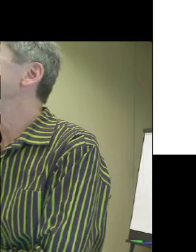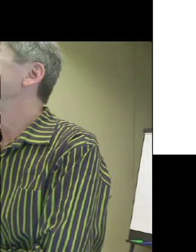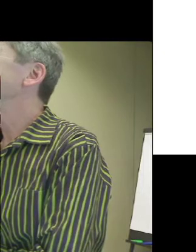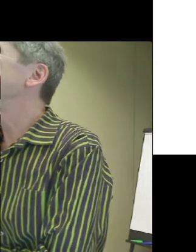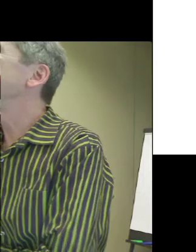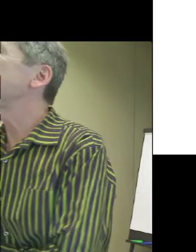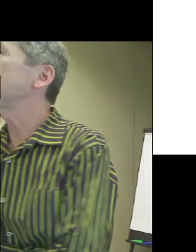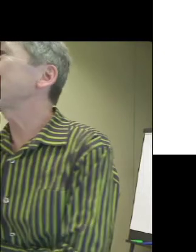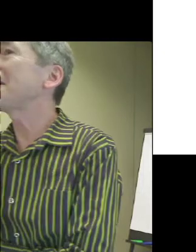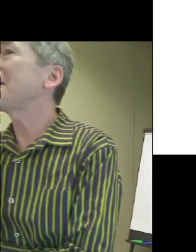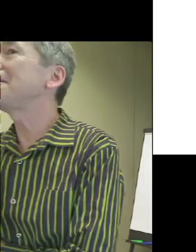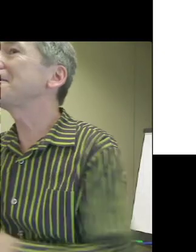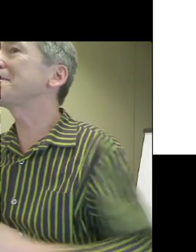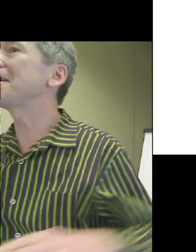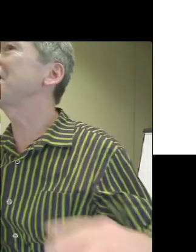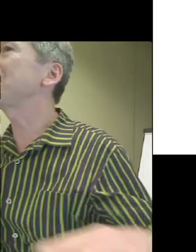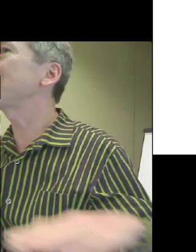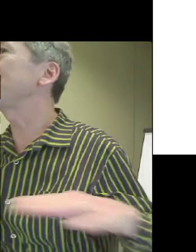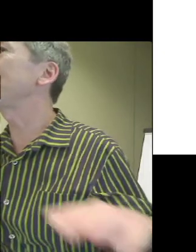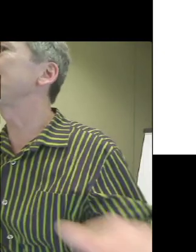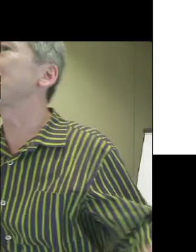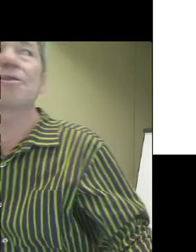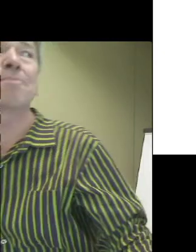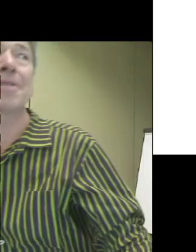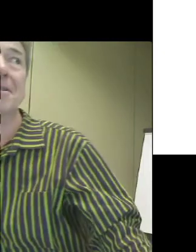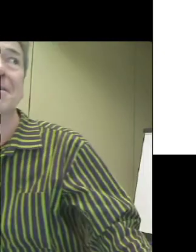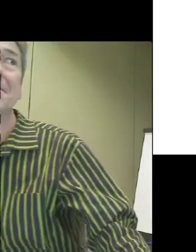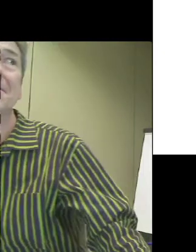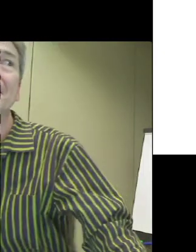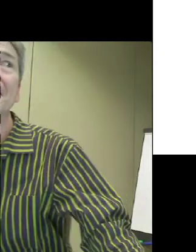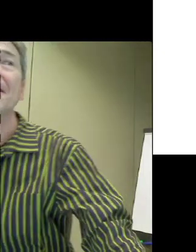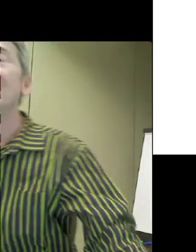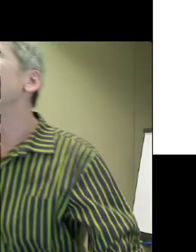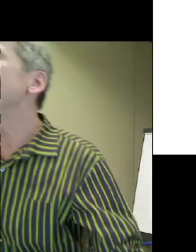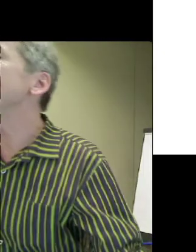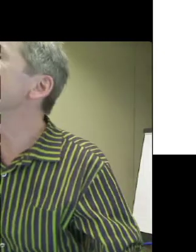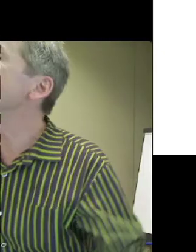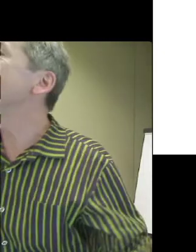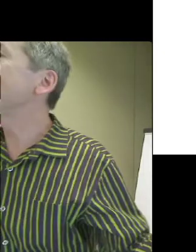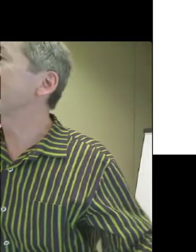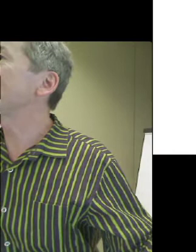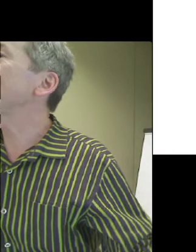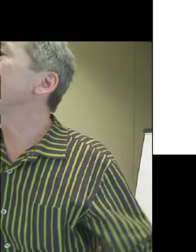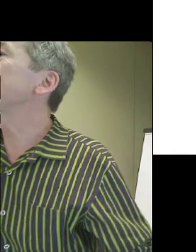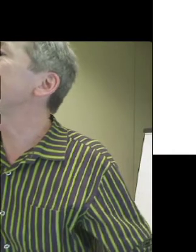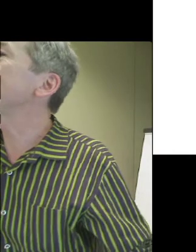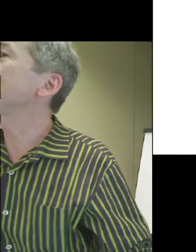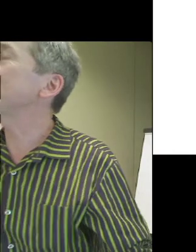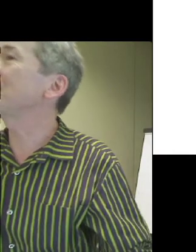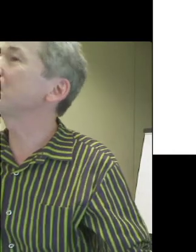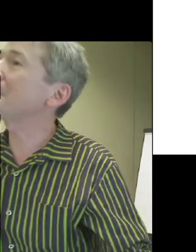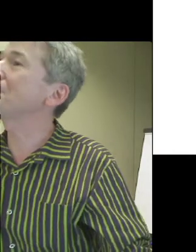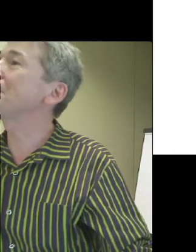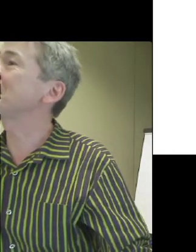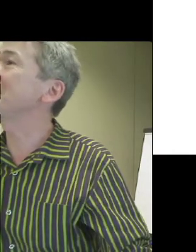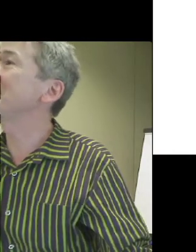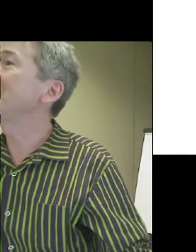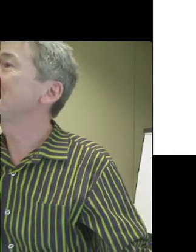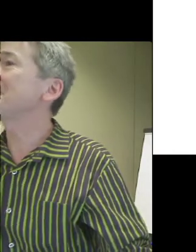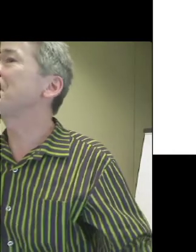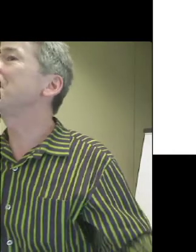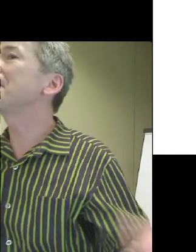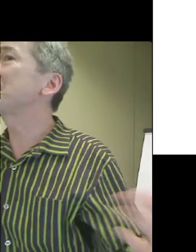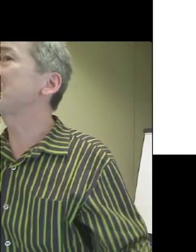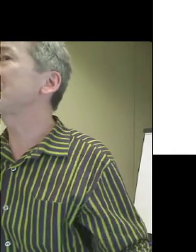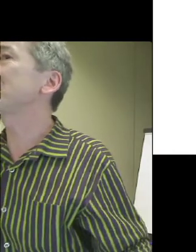world beginning to share ideas and different fields of competence. One is indeed that great change about technology